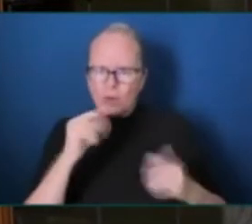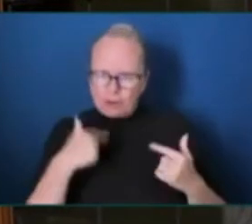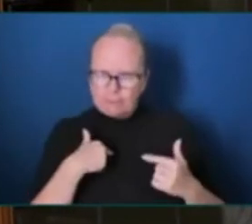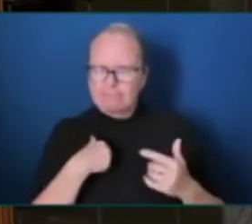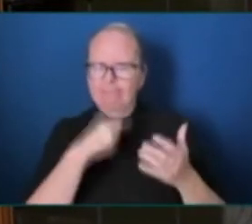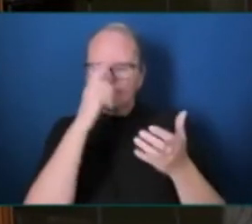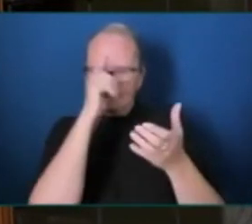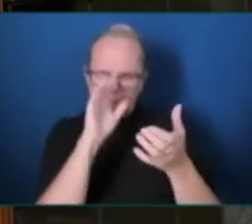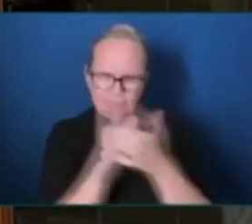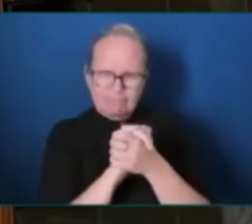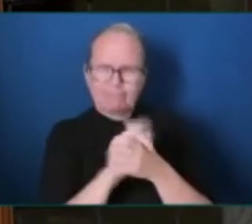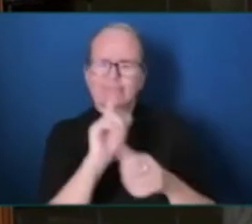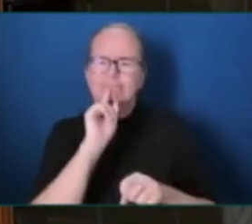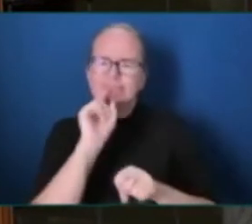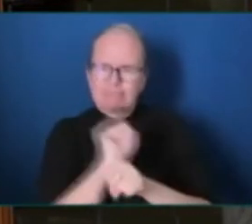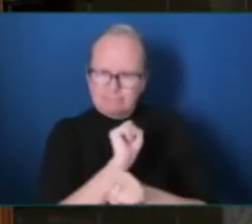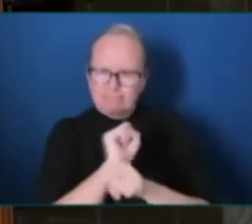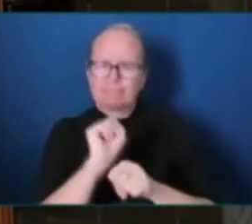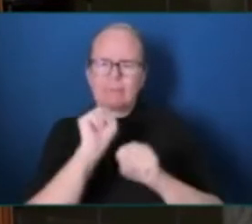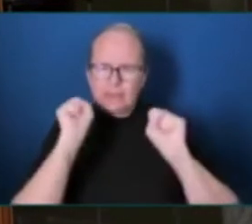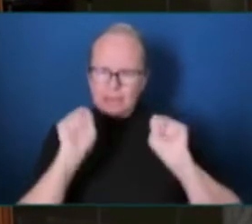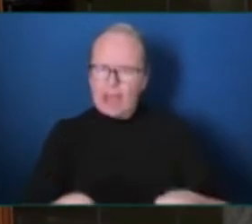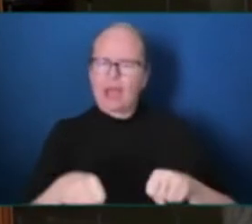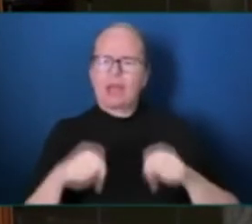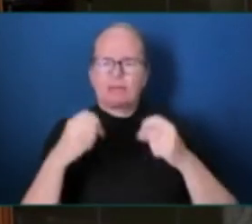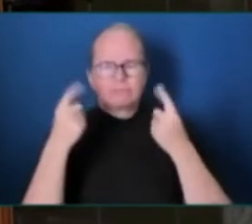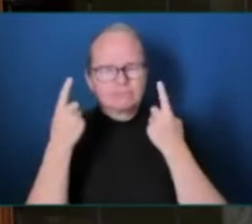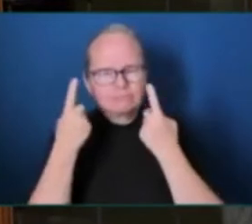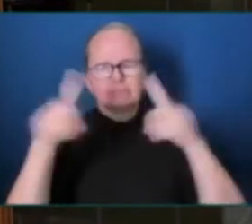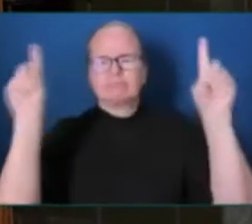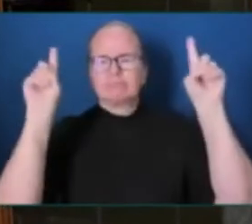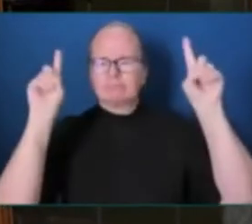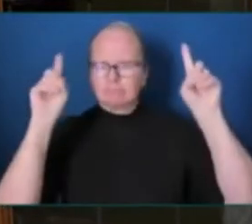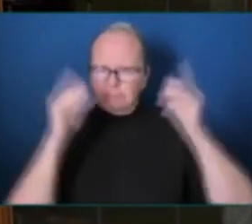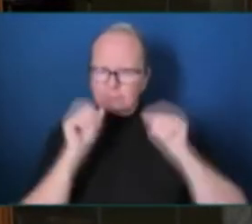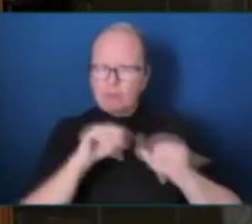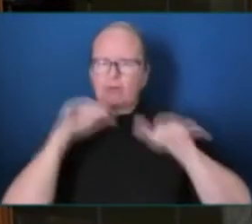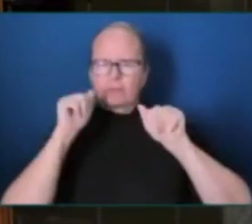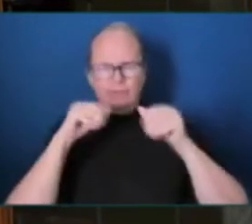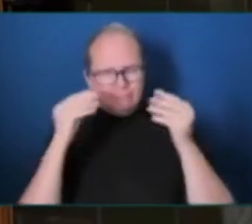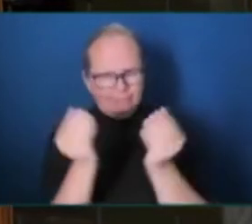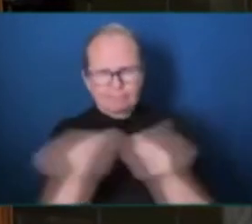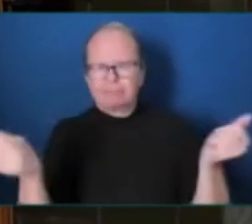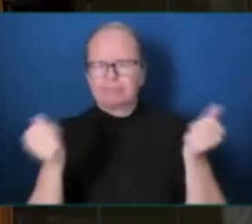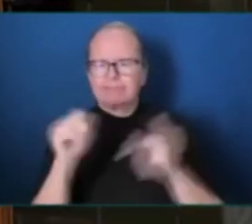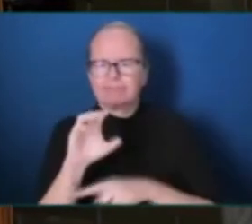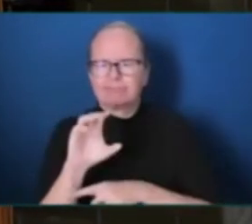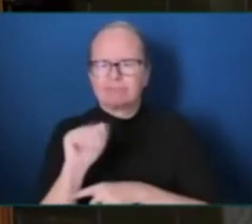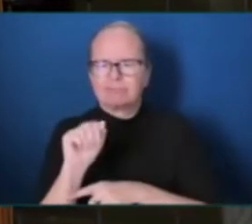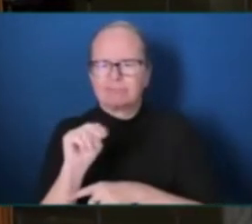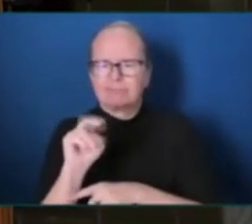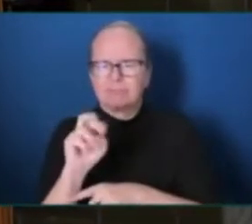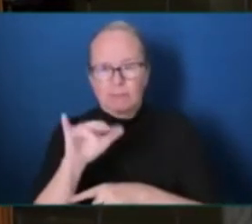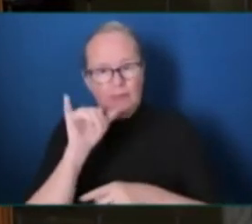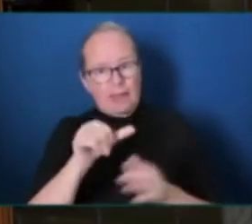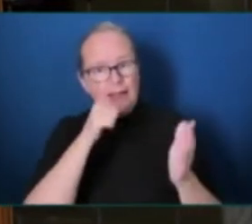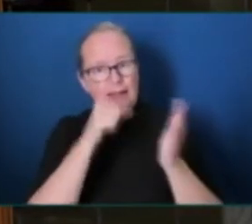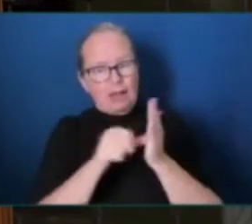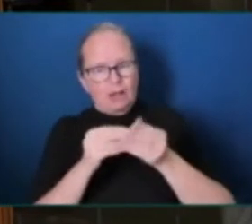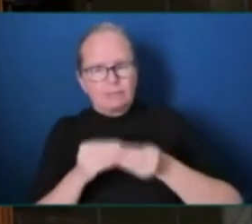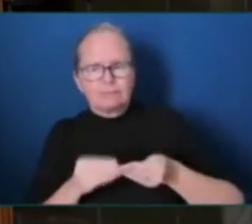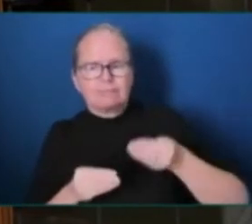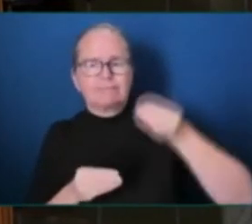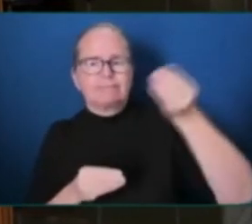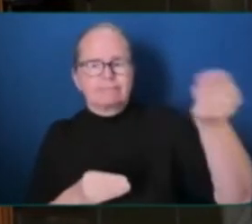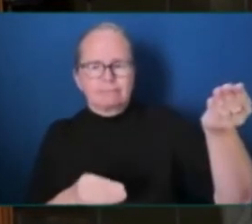those inspiring words today, almost a billion dollars has been raised by the Terry Fox Foundation to help find a cure for cancer.